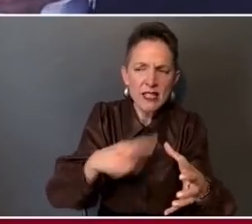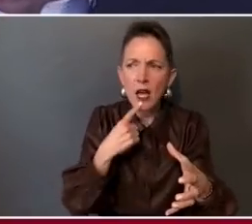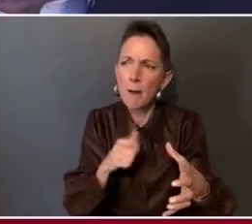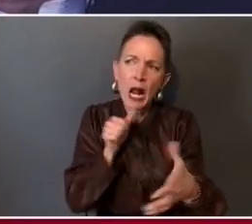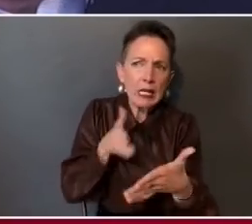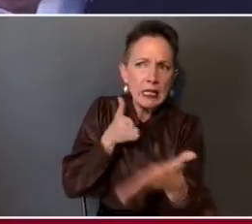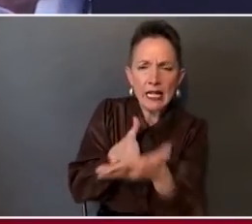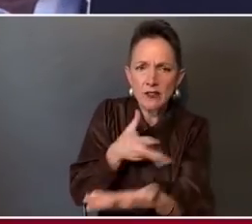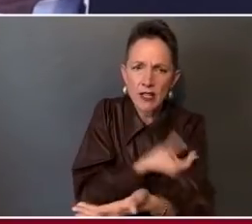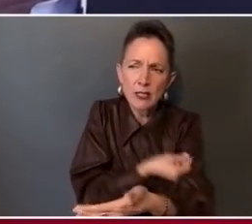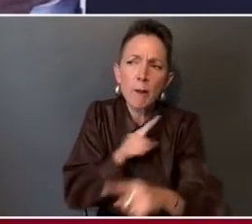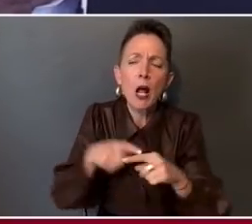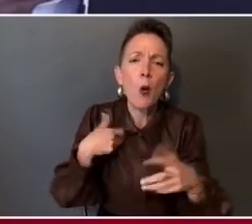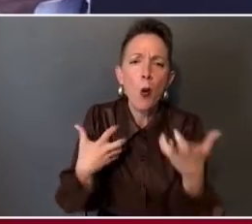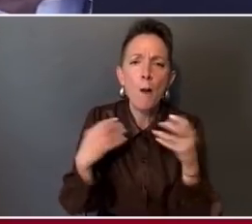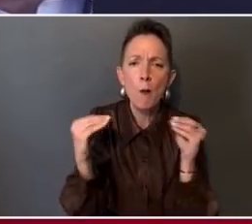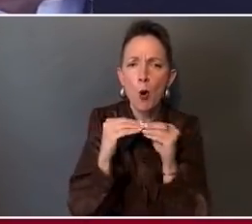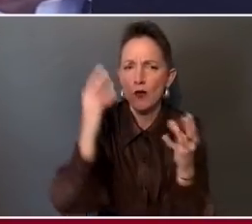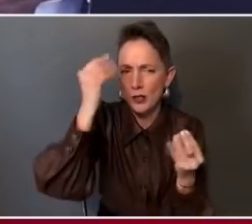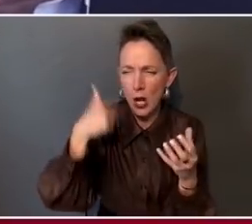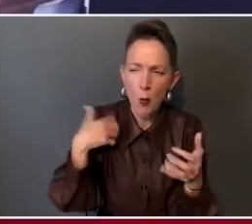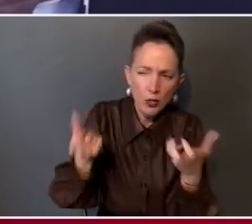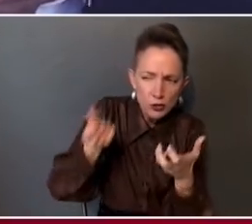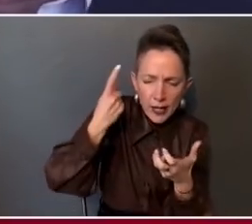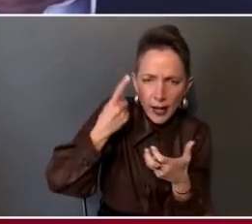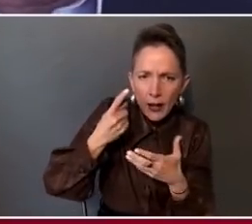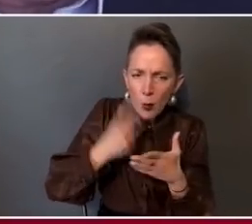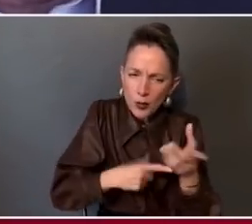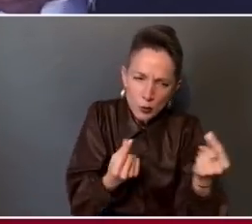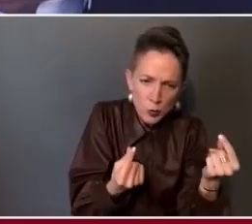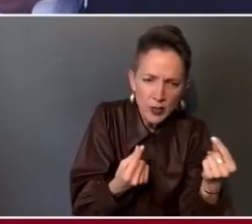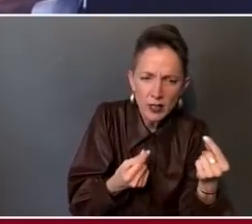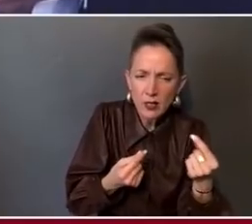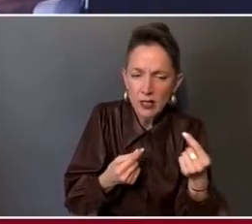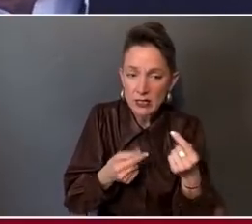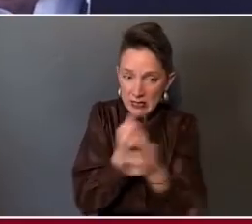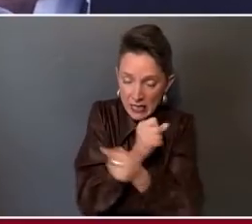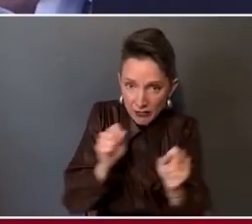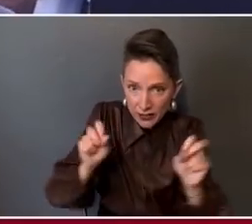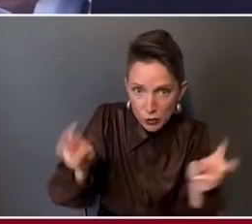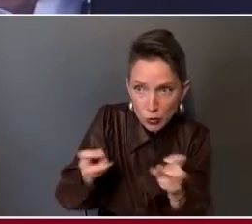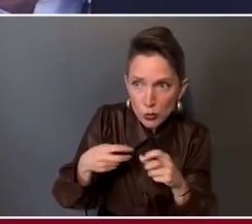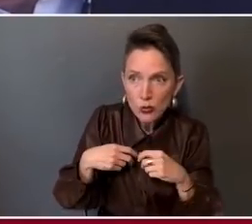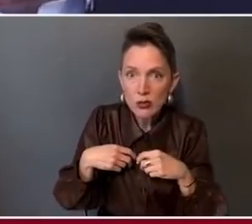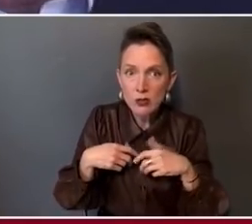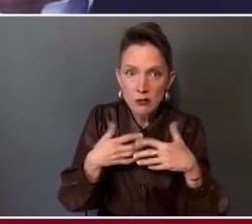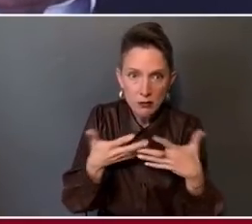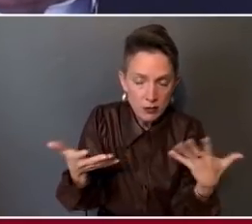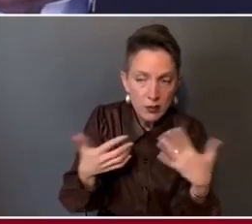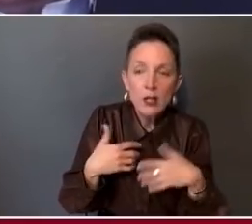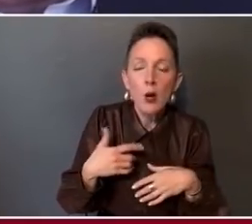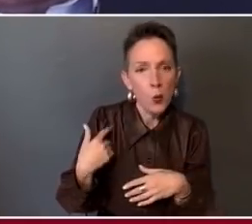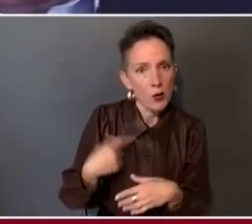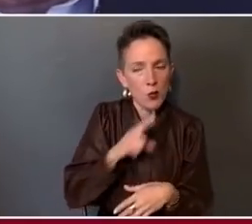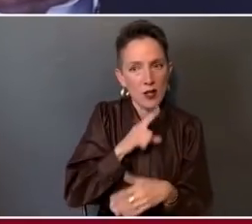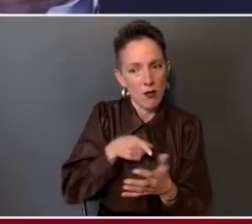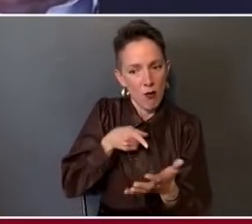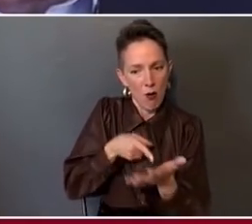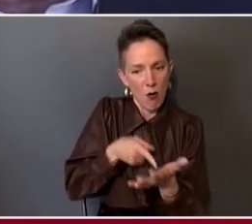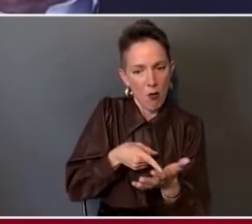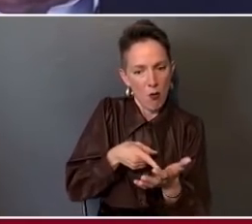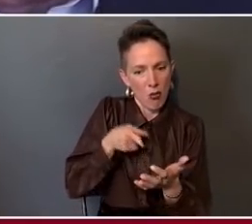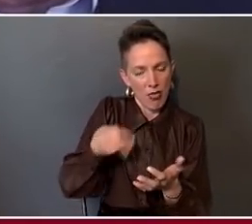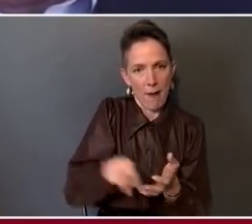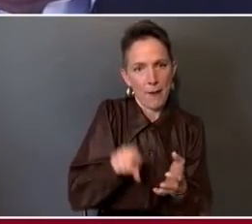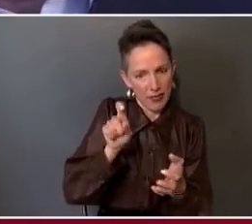more information. I want to understand what they do, what they're not doing, what their safety issues are. We owe that group a lot more information